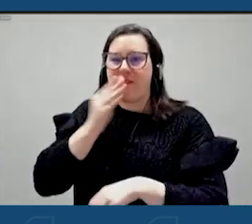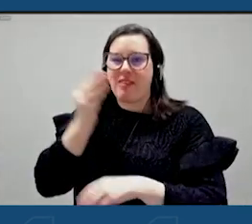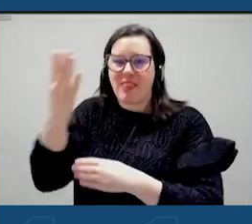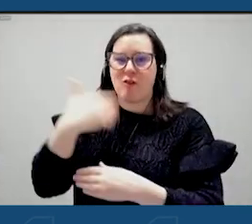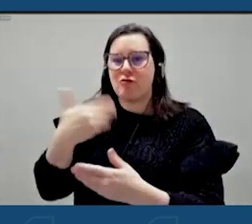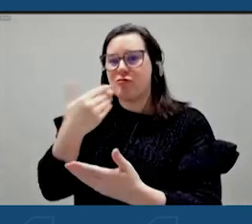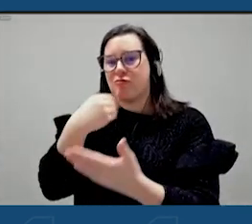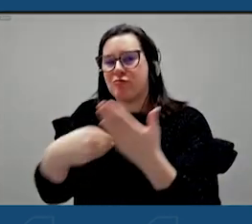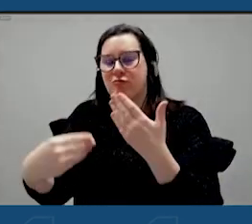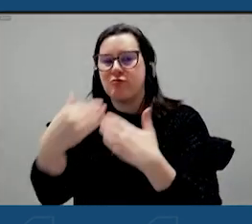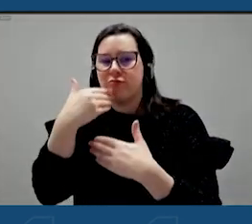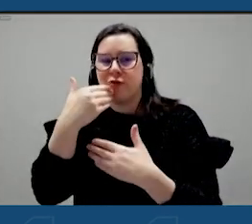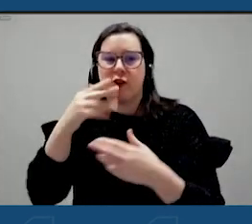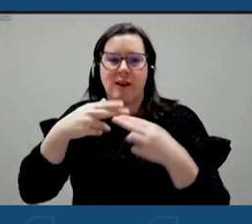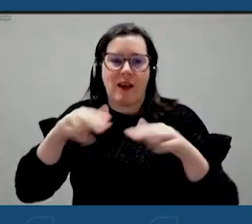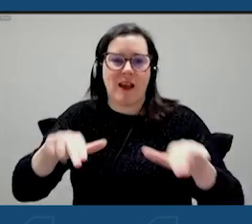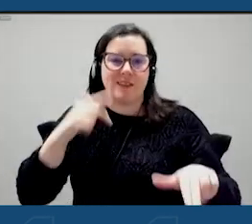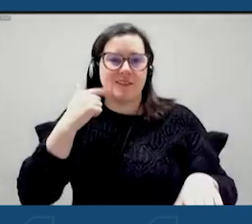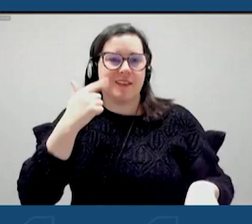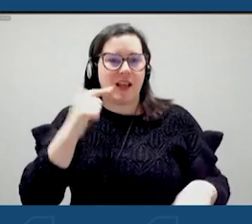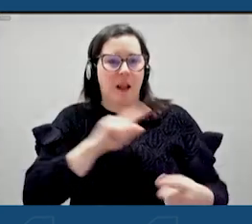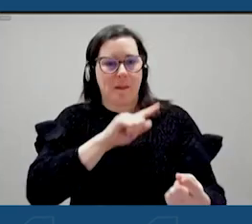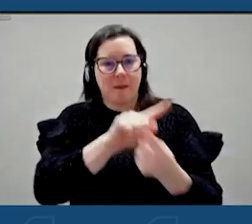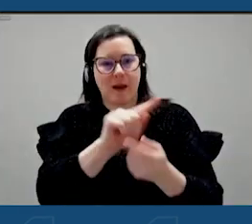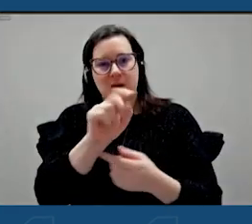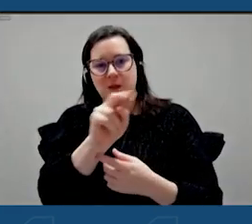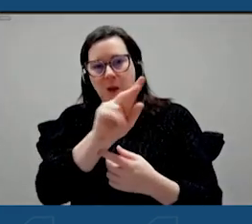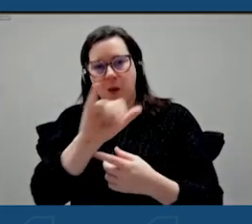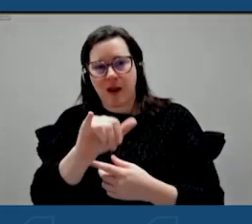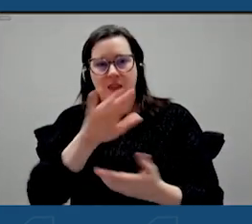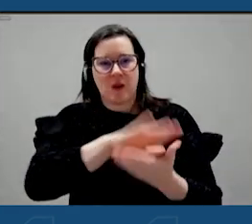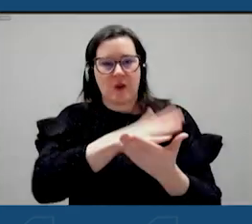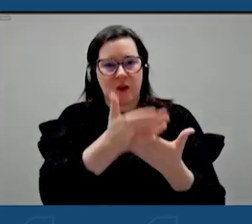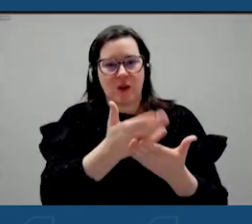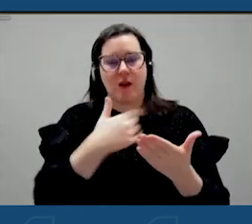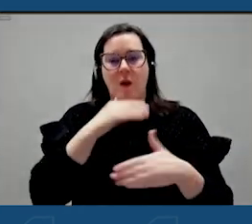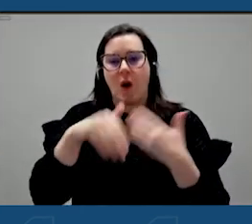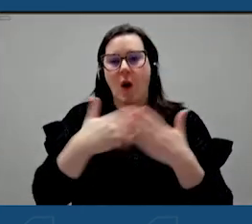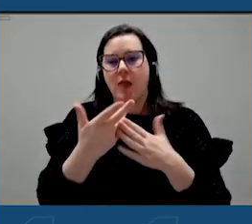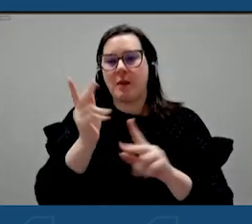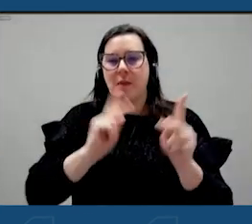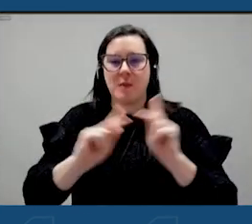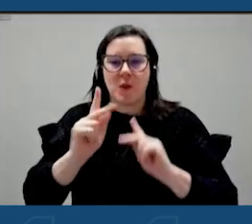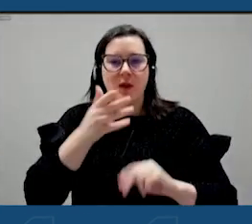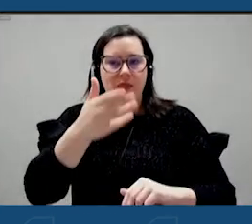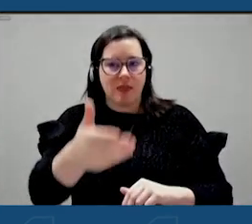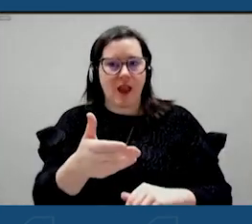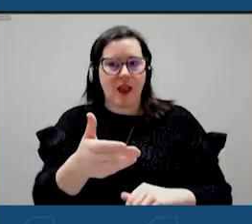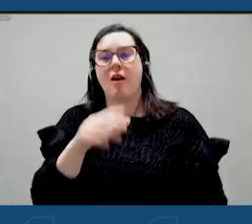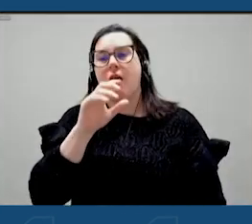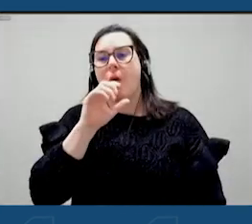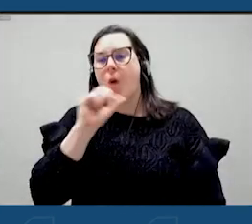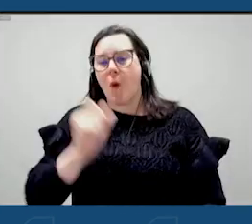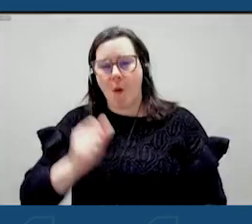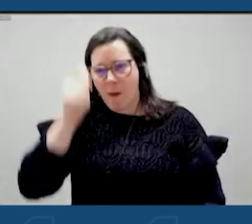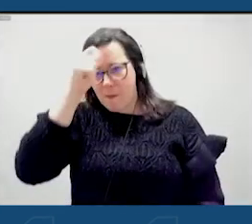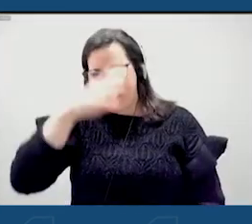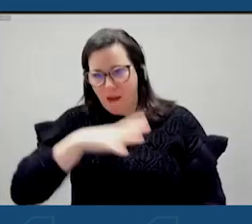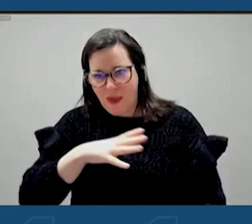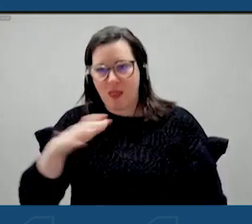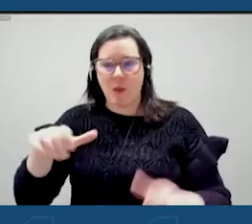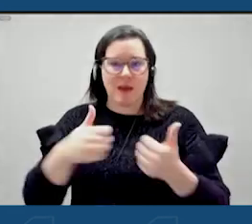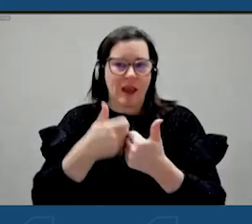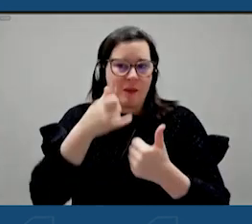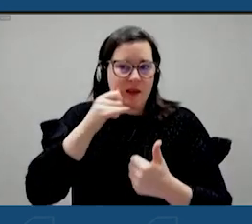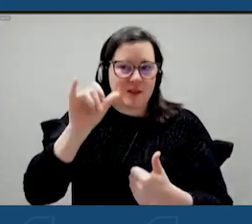I met Tony in the kitchen, of course, all the gentlemen sitting there, the 89-year-old who was at the game yesterday. I got to know everybody. They're all wearing their